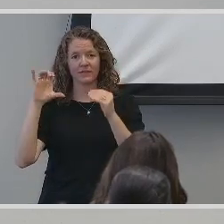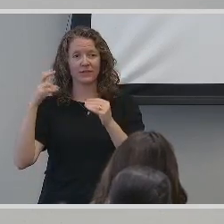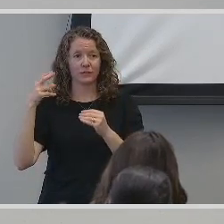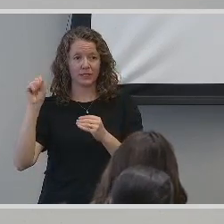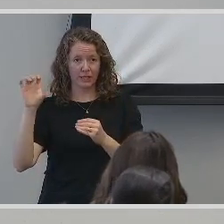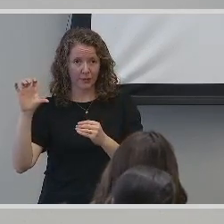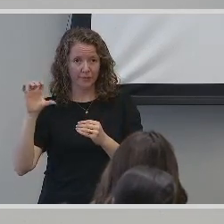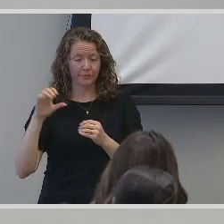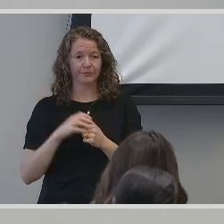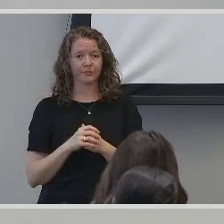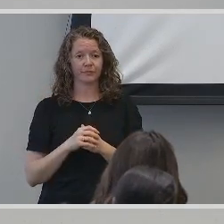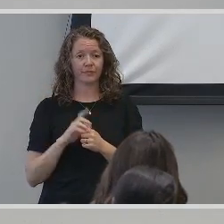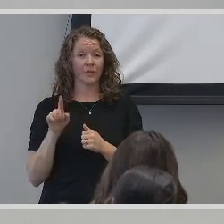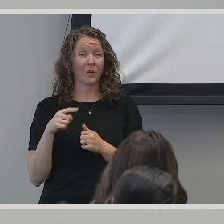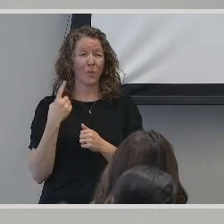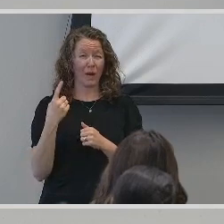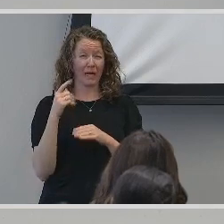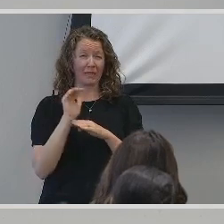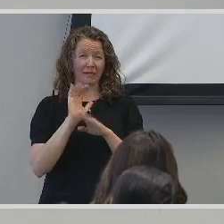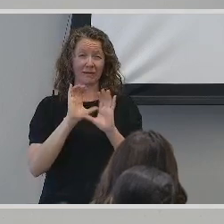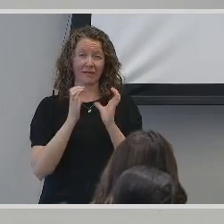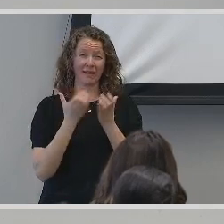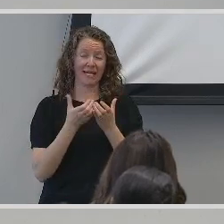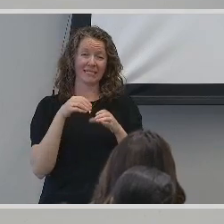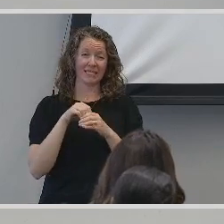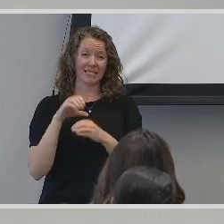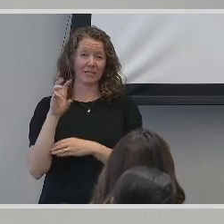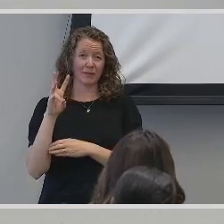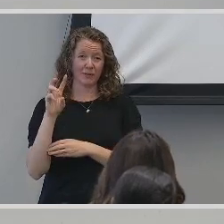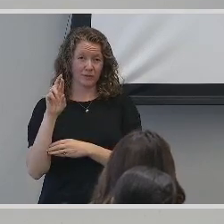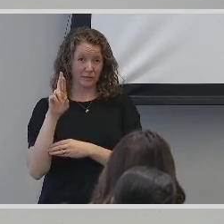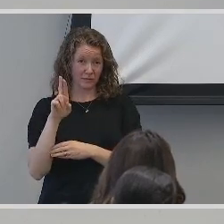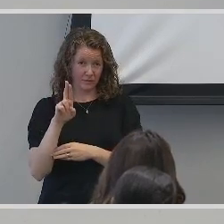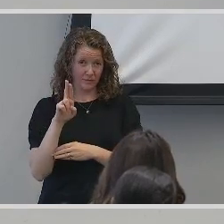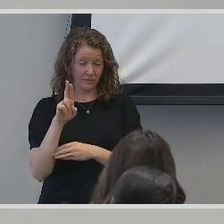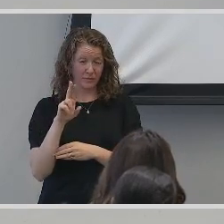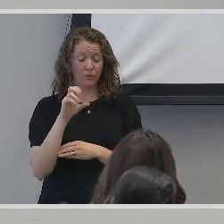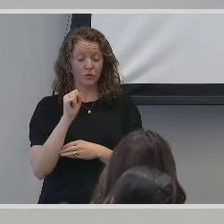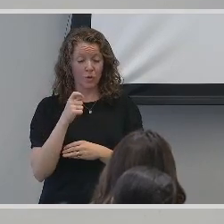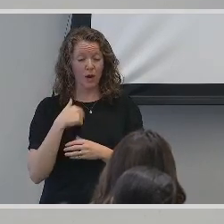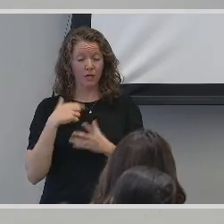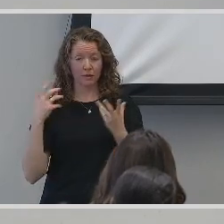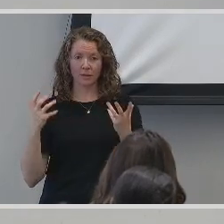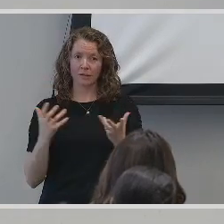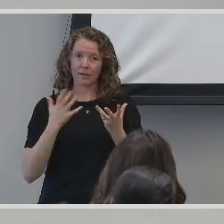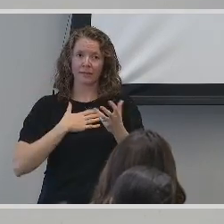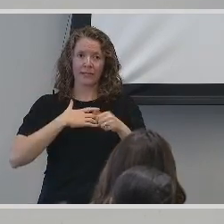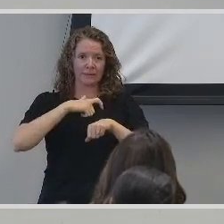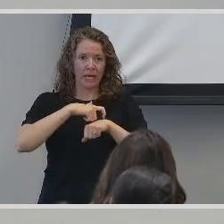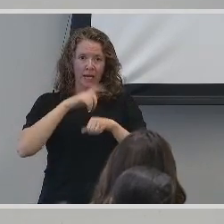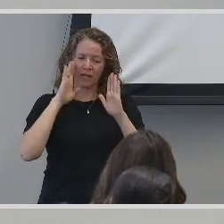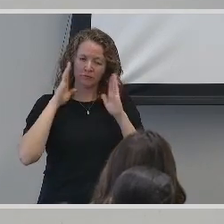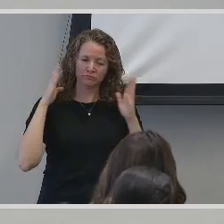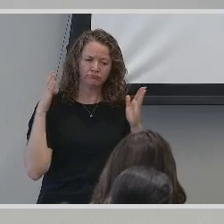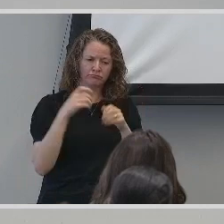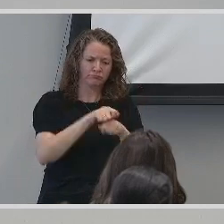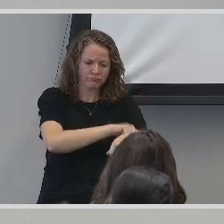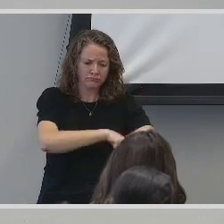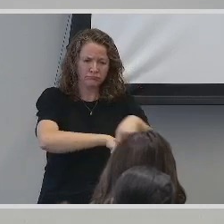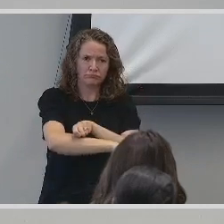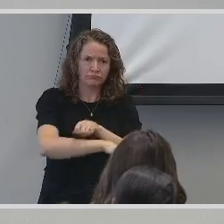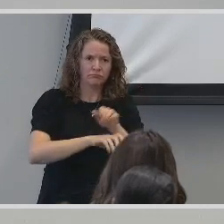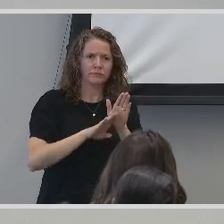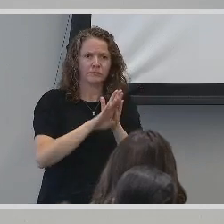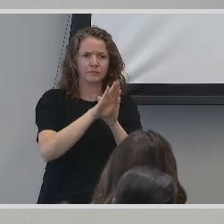Center. I had only one evening class at Case Weston, and I invested a significant amount of time in that course with the hope of